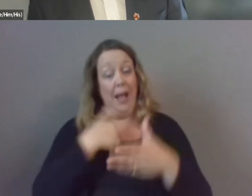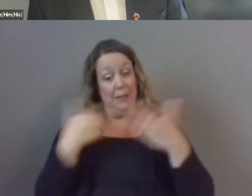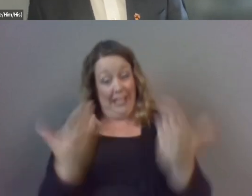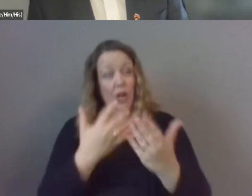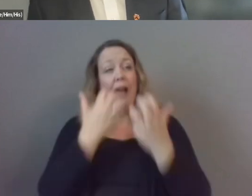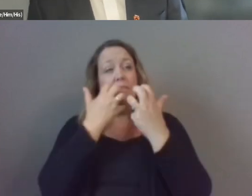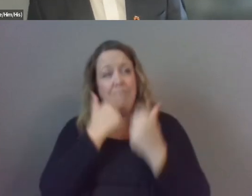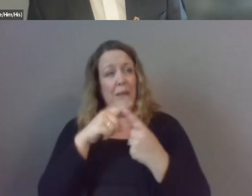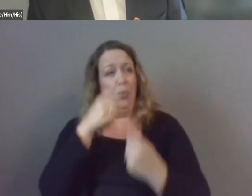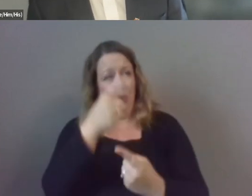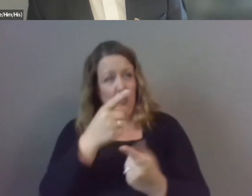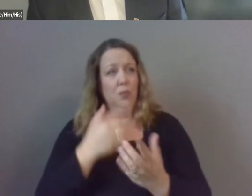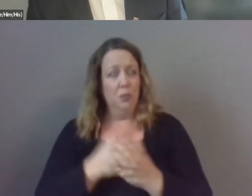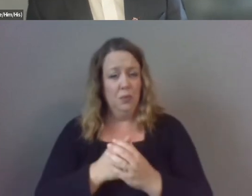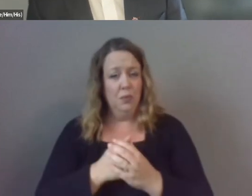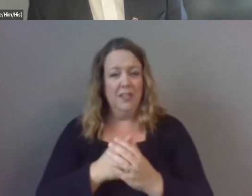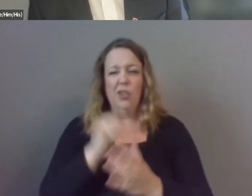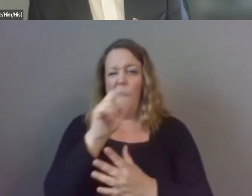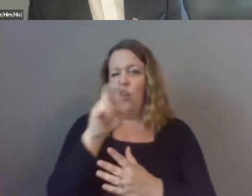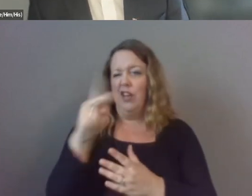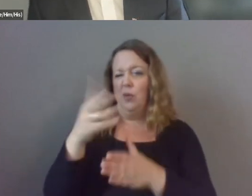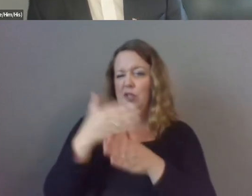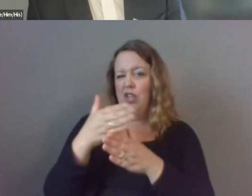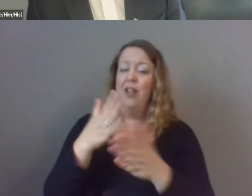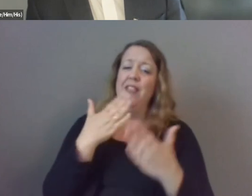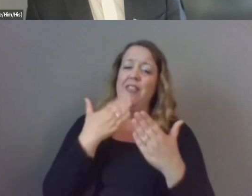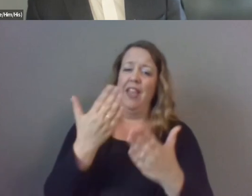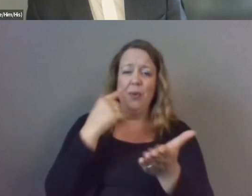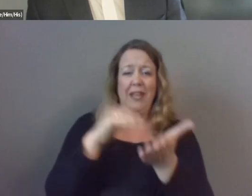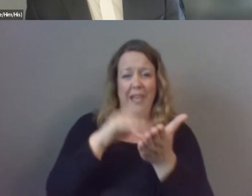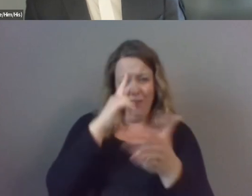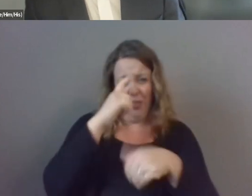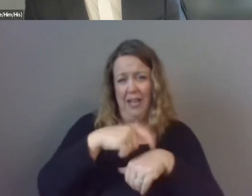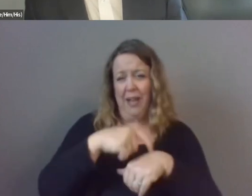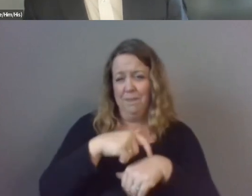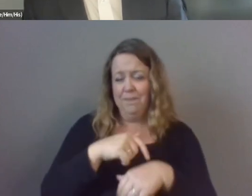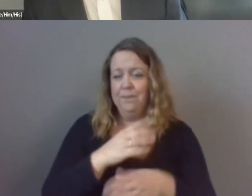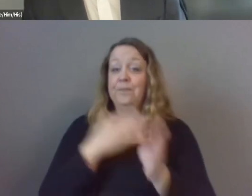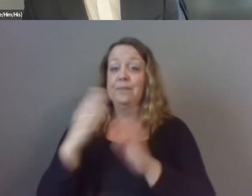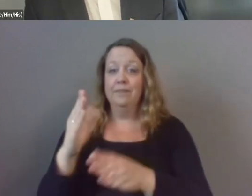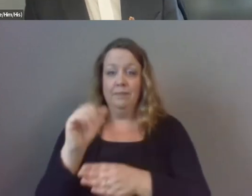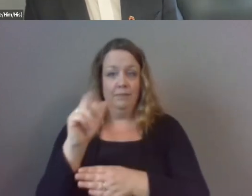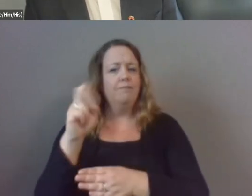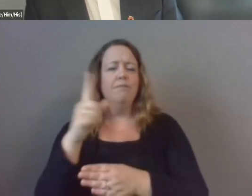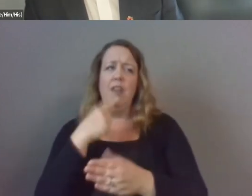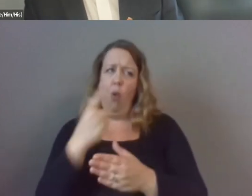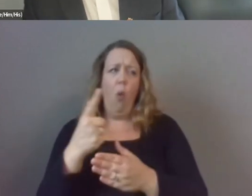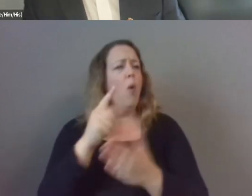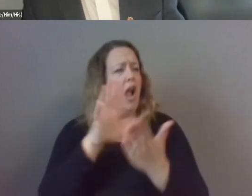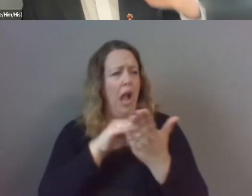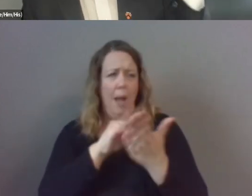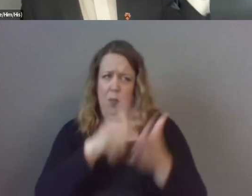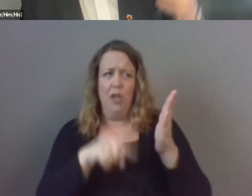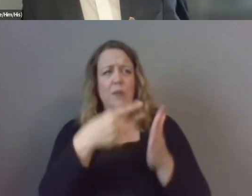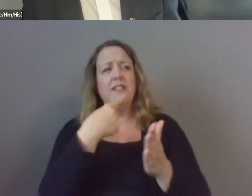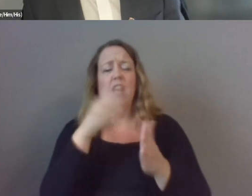um so and i'll give you a chance to share but again thank you for this time i i can't echo that enough i think at the